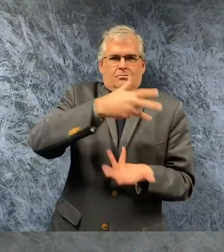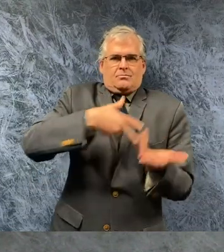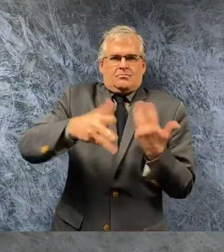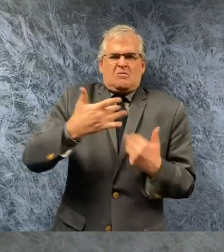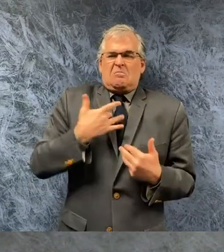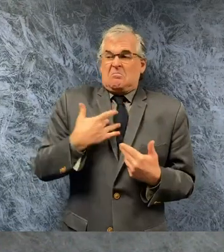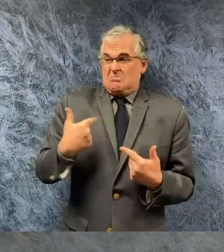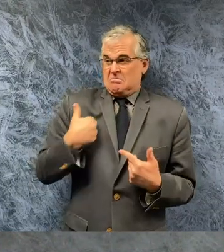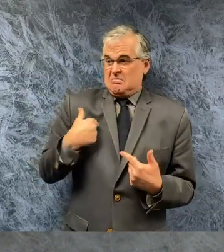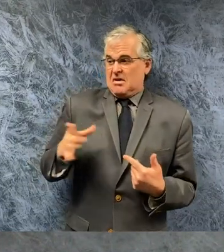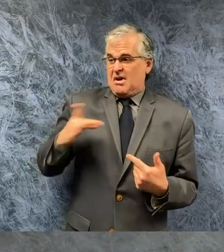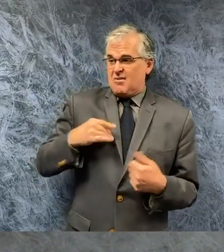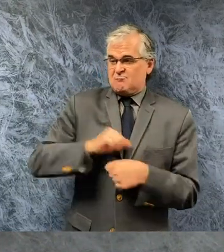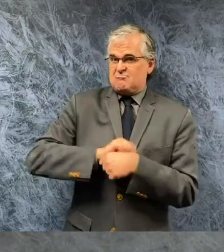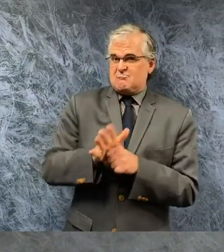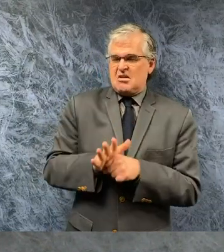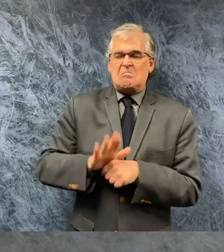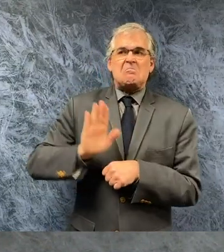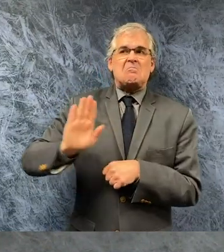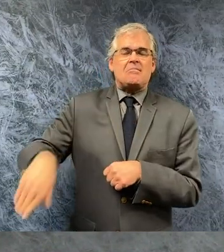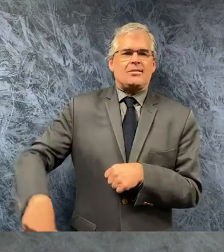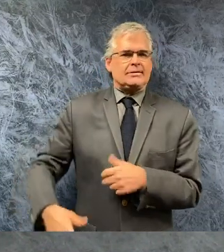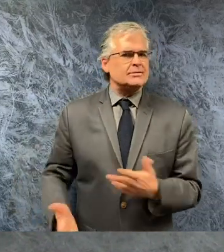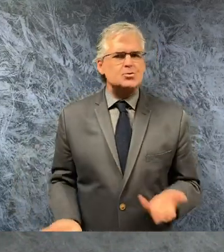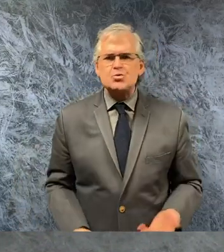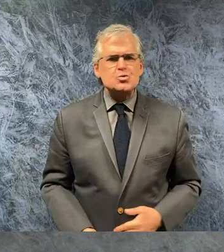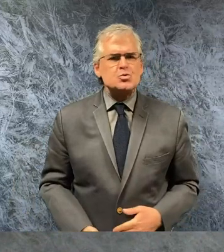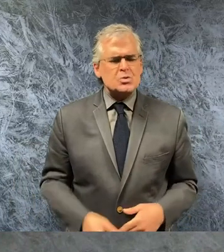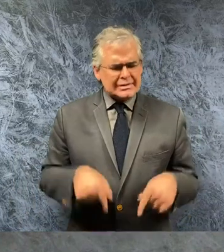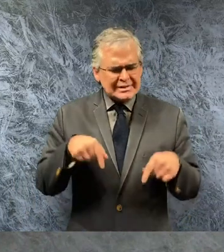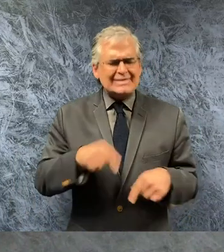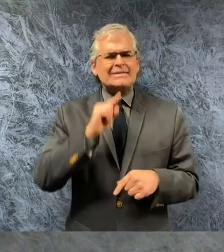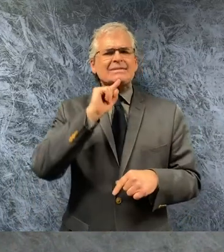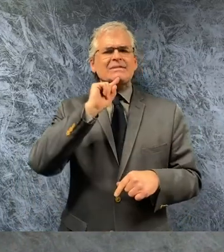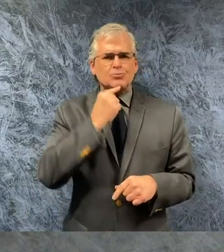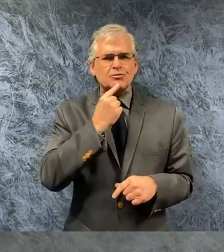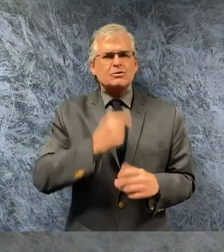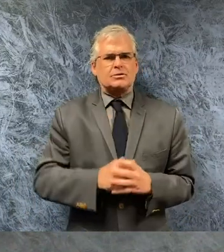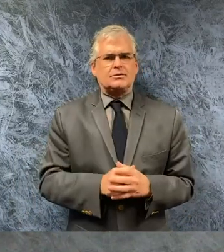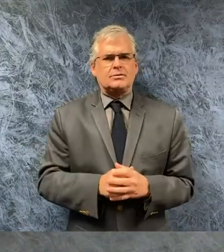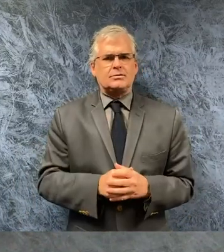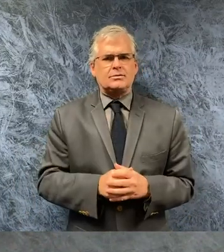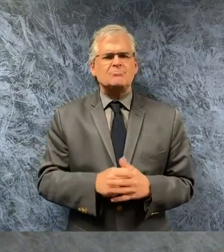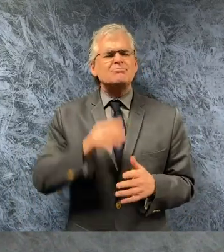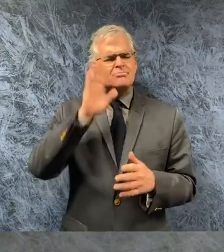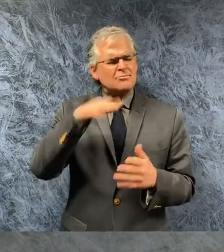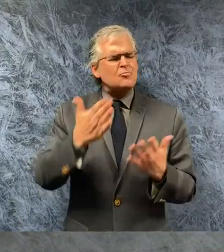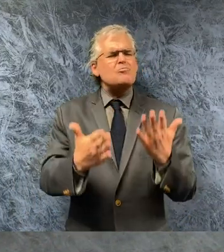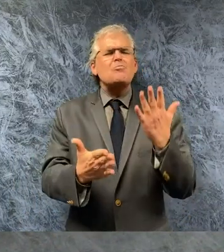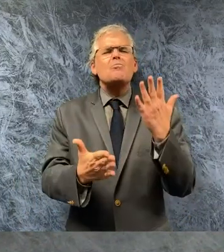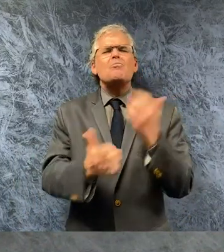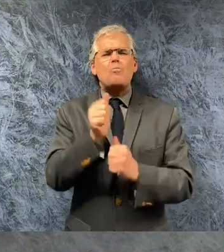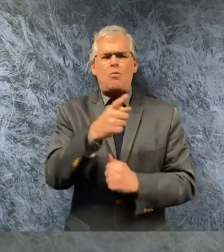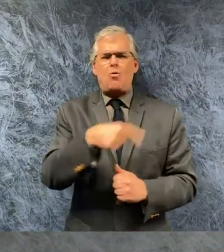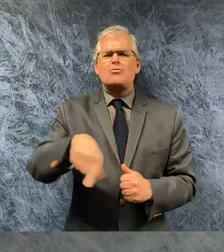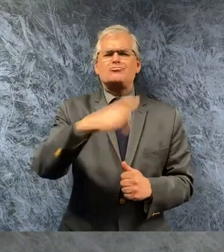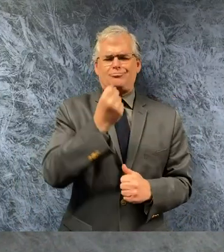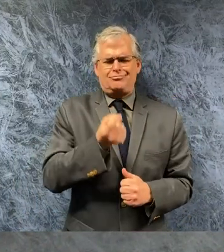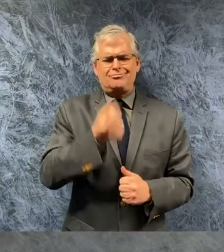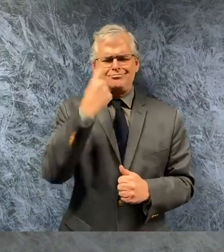this is serious folks and i know that the vast majority of you understand that and are doing your part